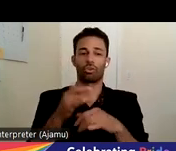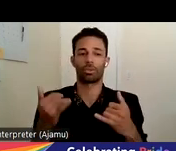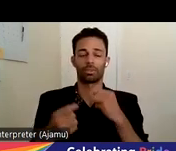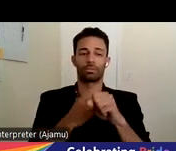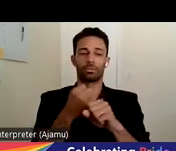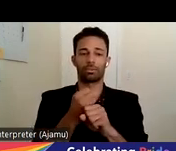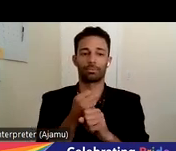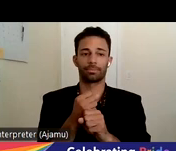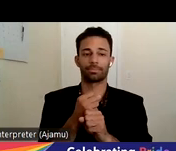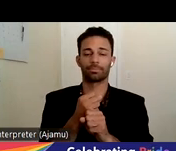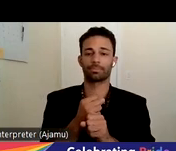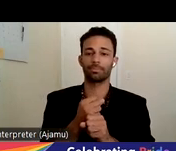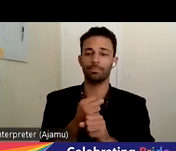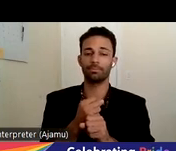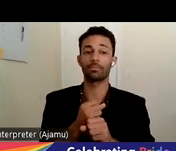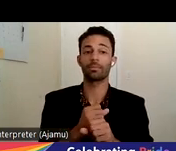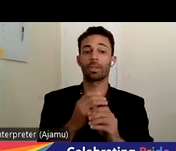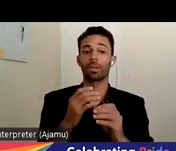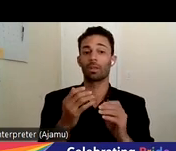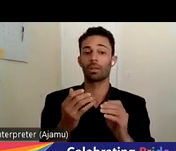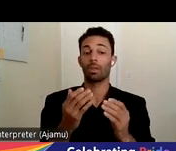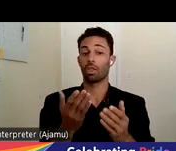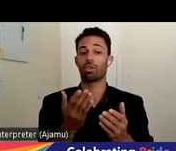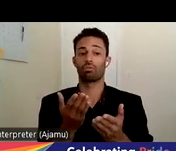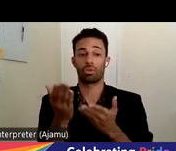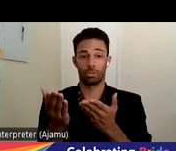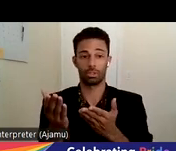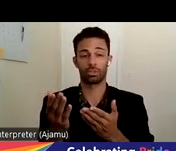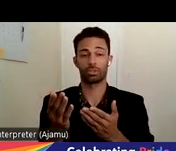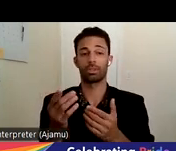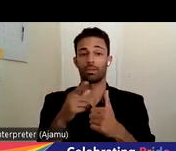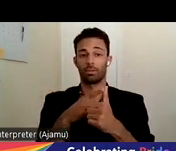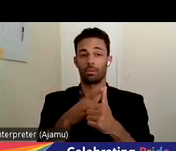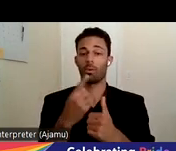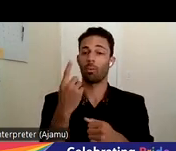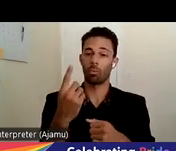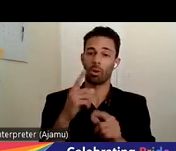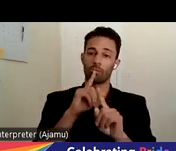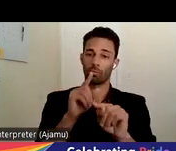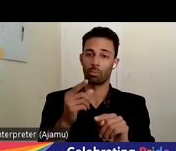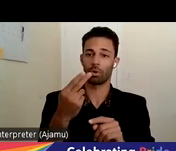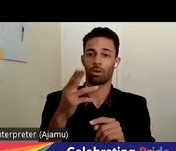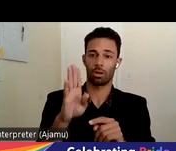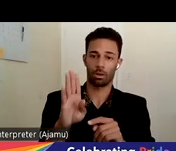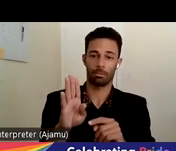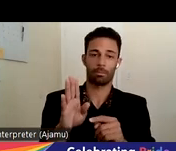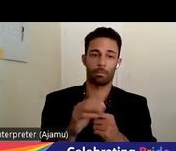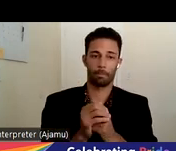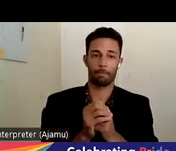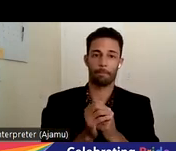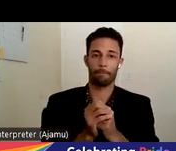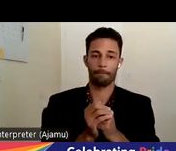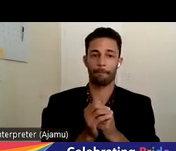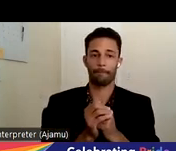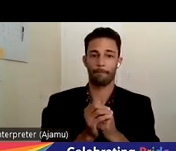these recommendations were is beginning one with the one reporting hub. So this is looking at, you know,